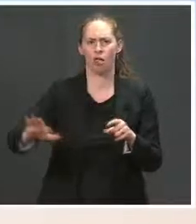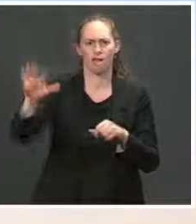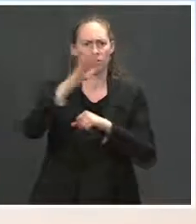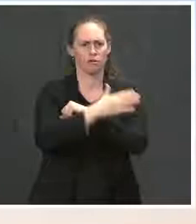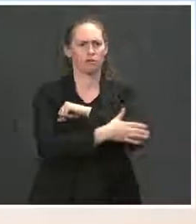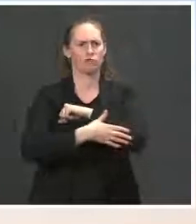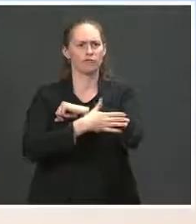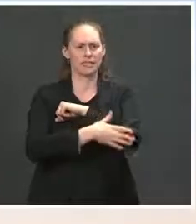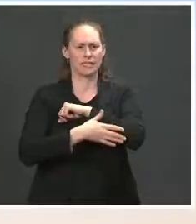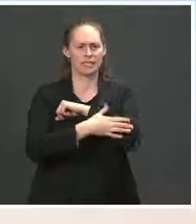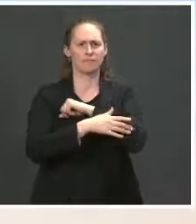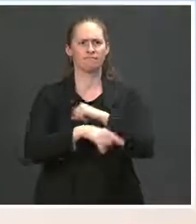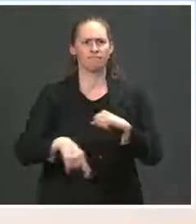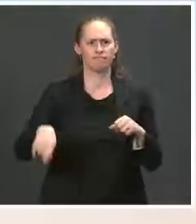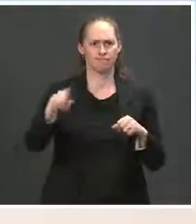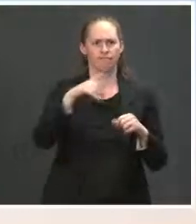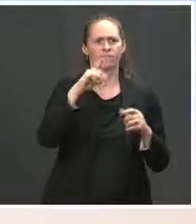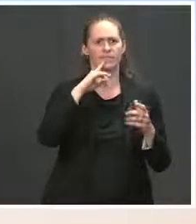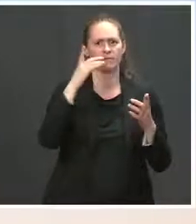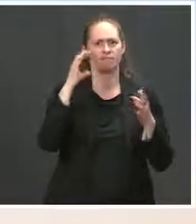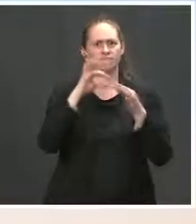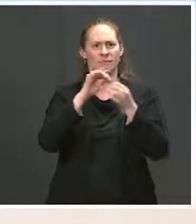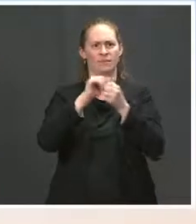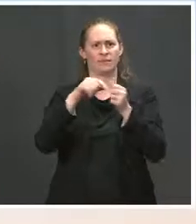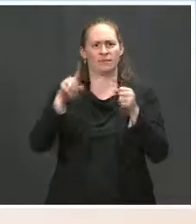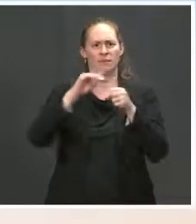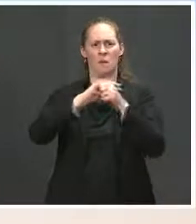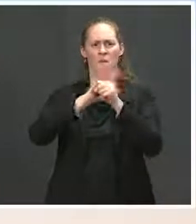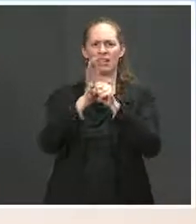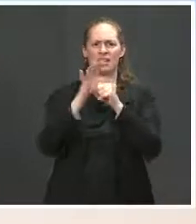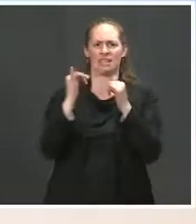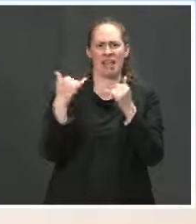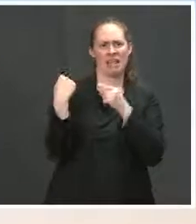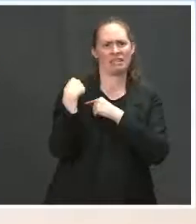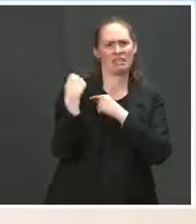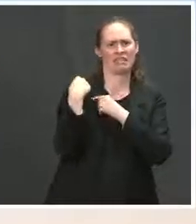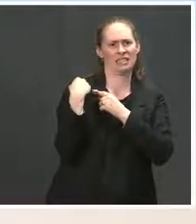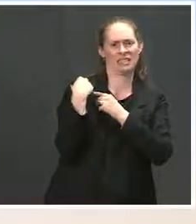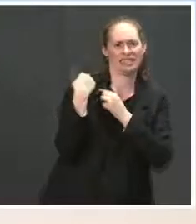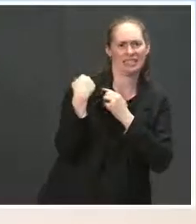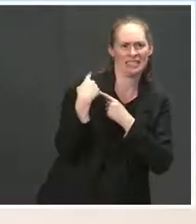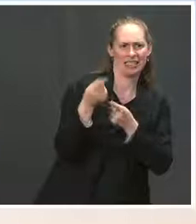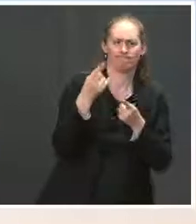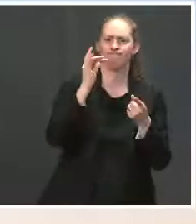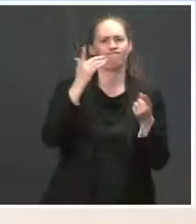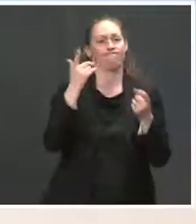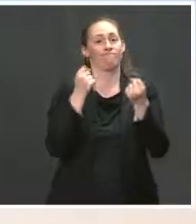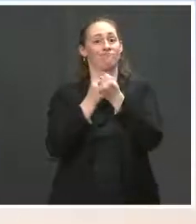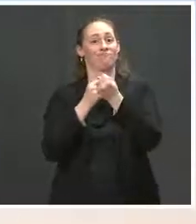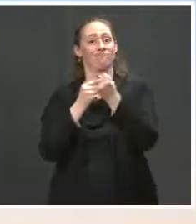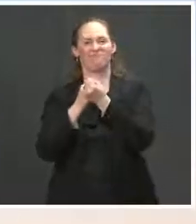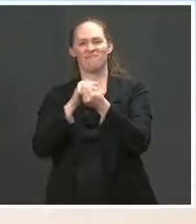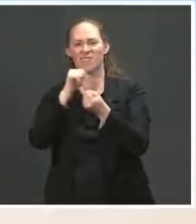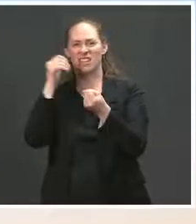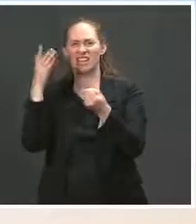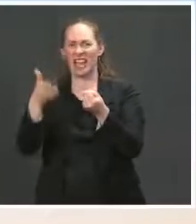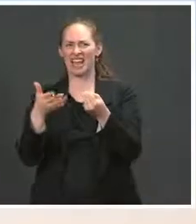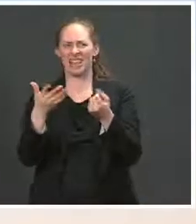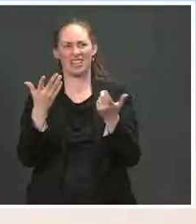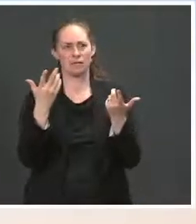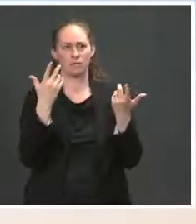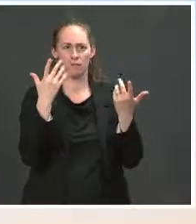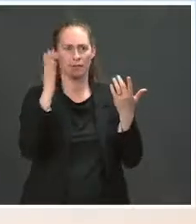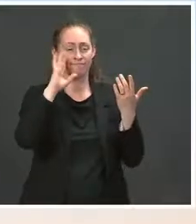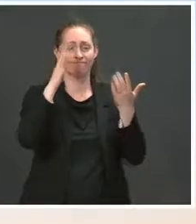when there clearly weren't the preparations in place, when there weren't the systems in place, when loved ones couldn't even engage